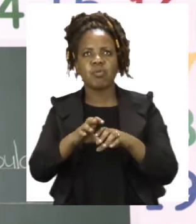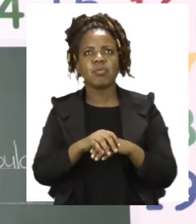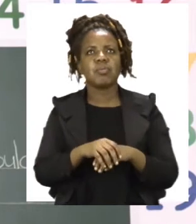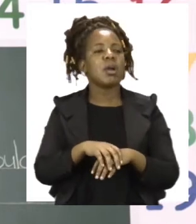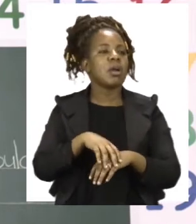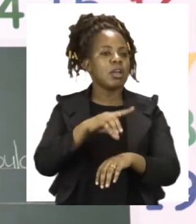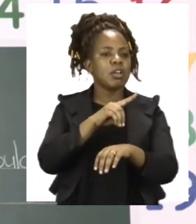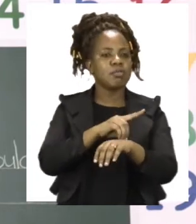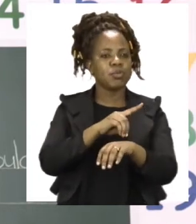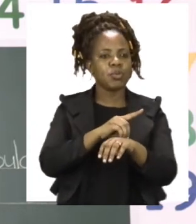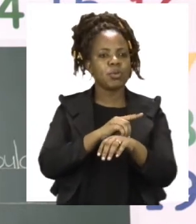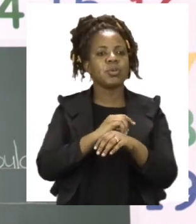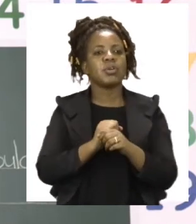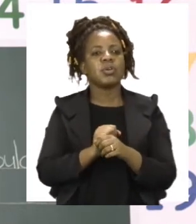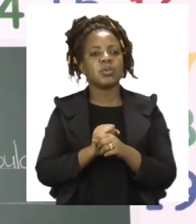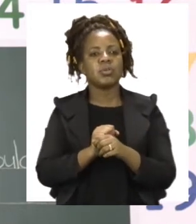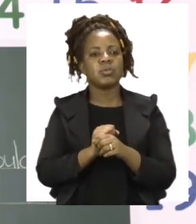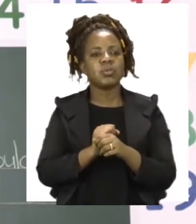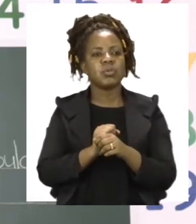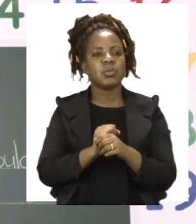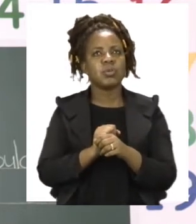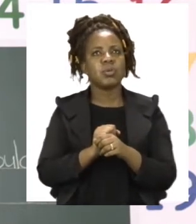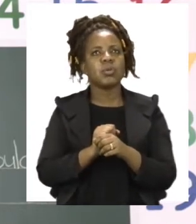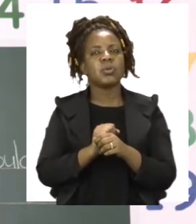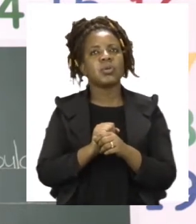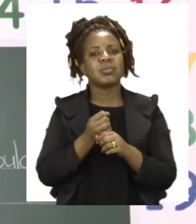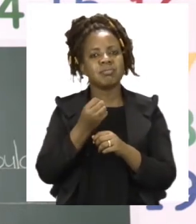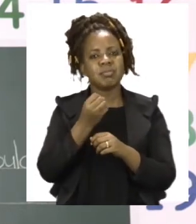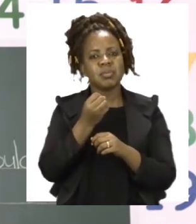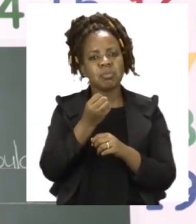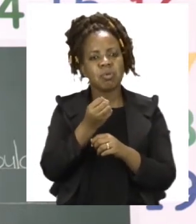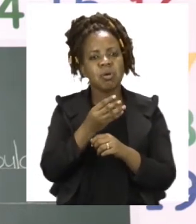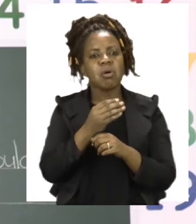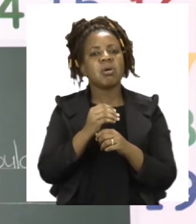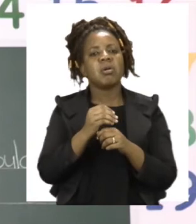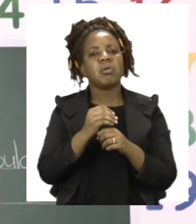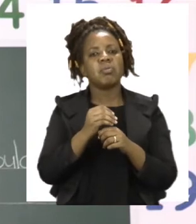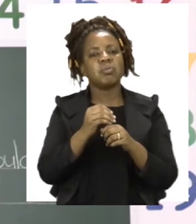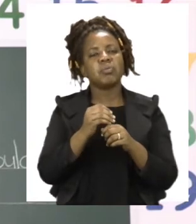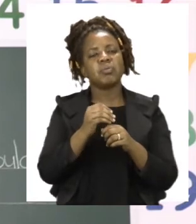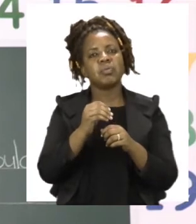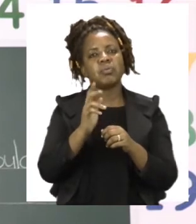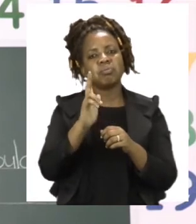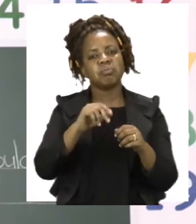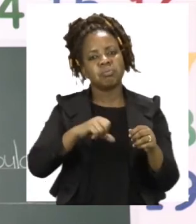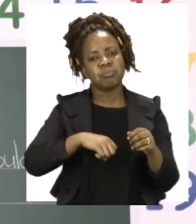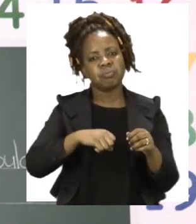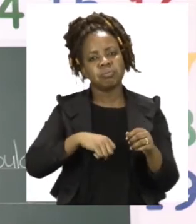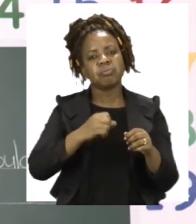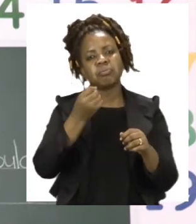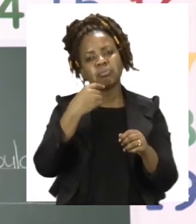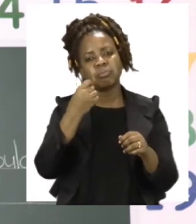your adult you when you are that person is going to be doing. If you're not sure, you can always